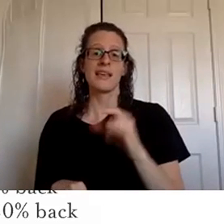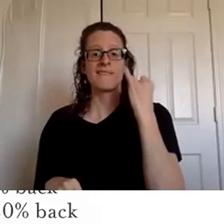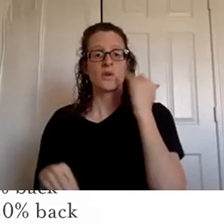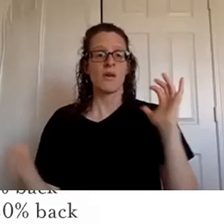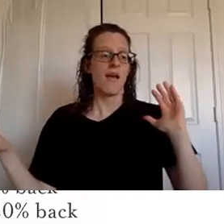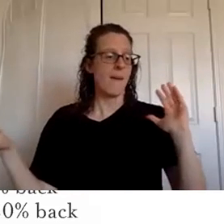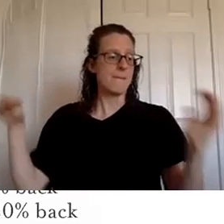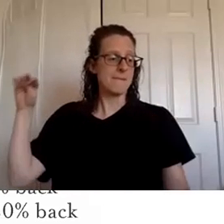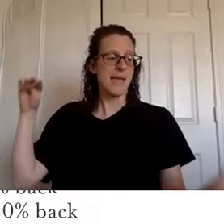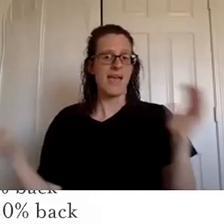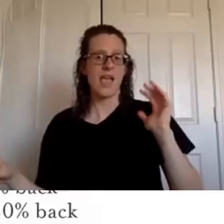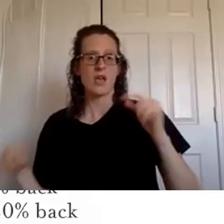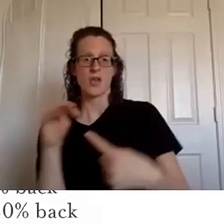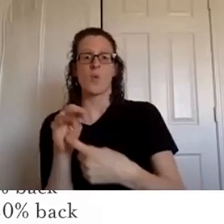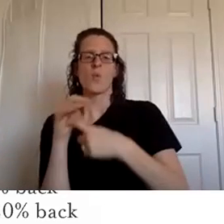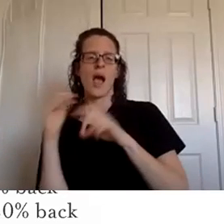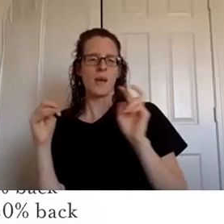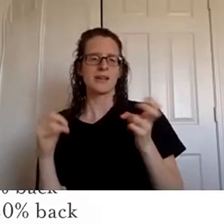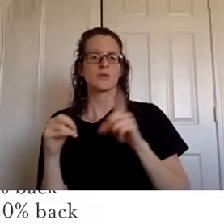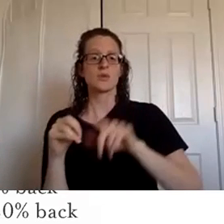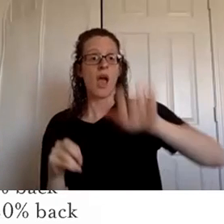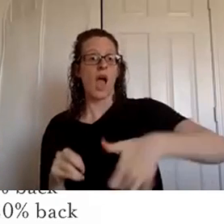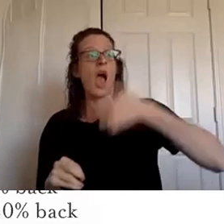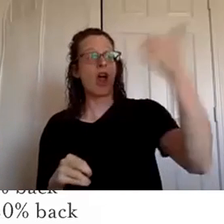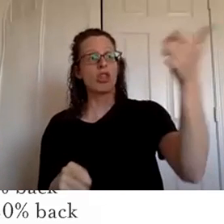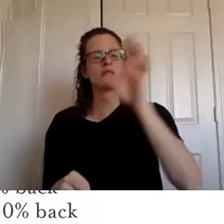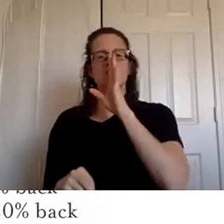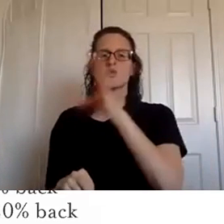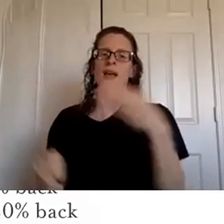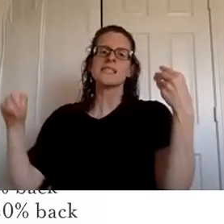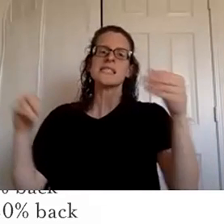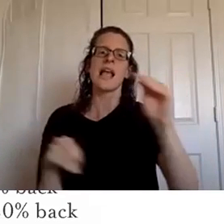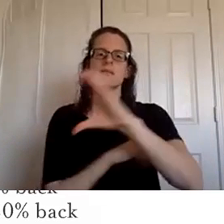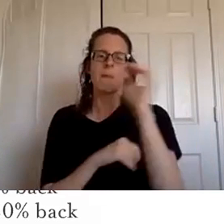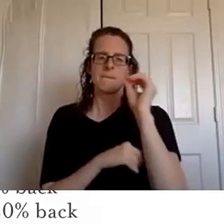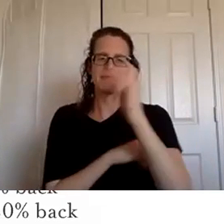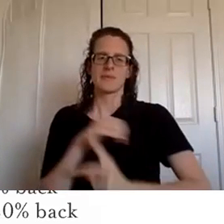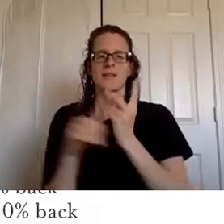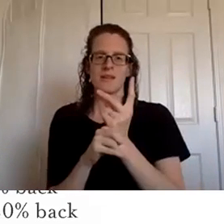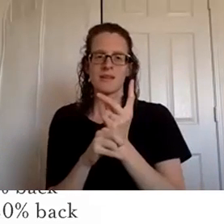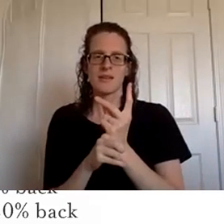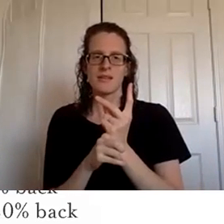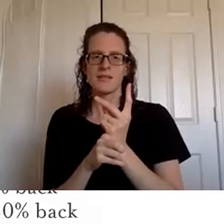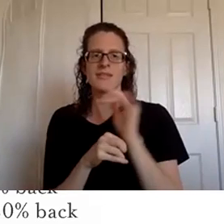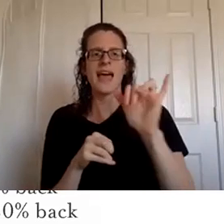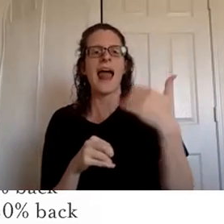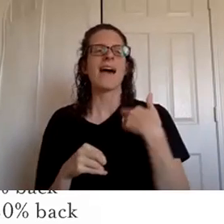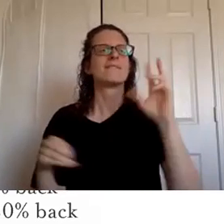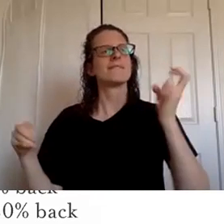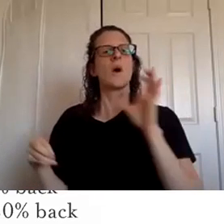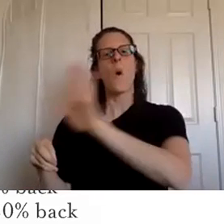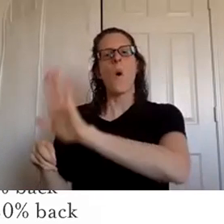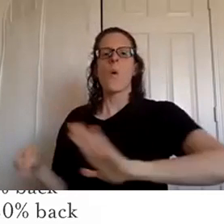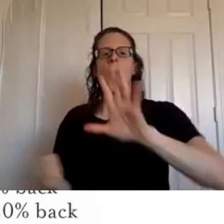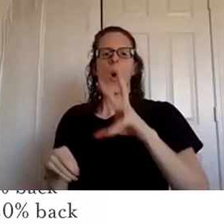this requirement to other direct sales companies um that you know have representatives that